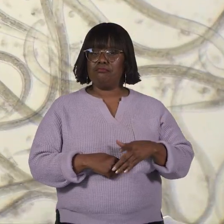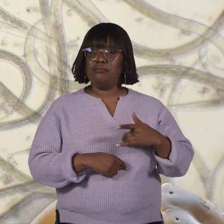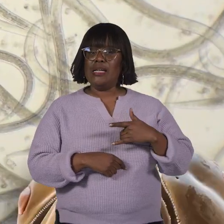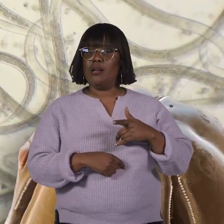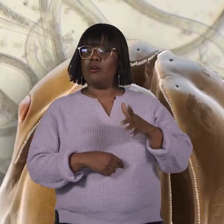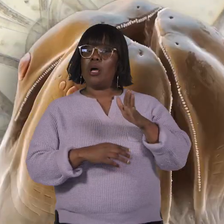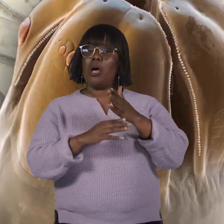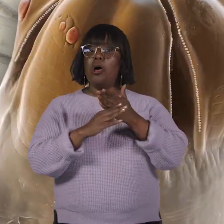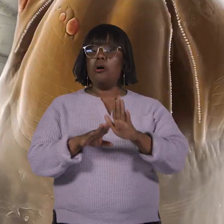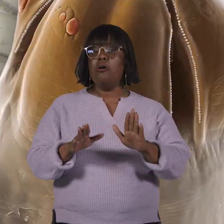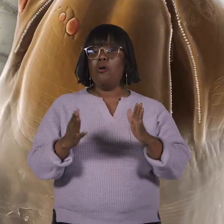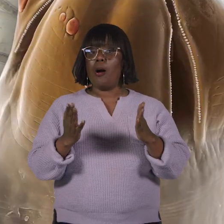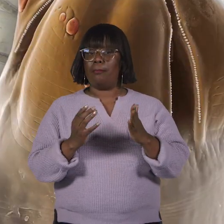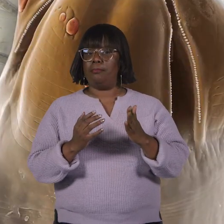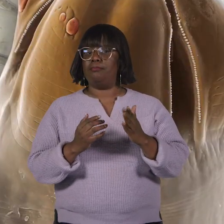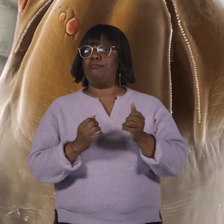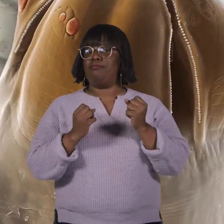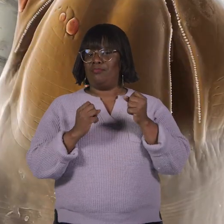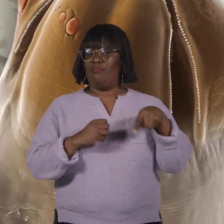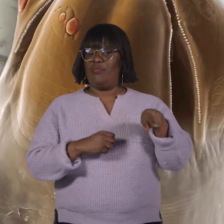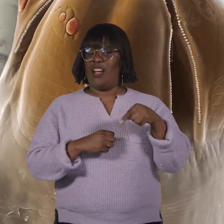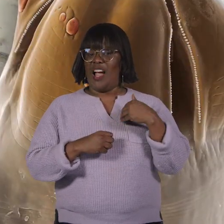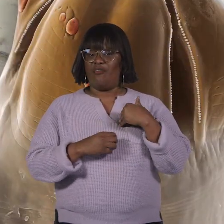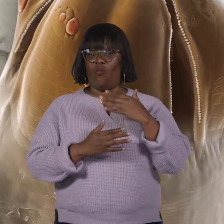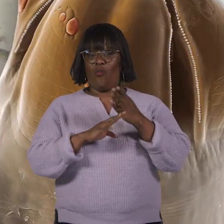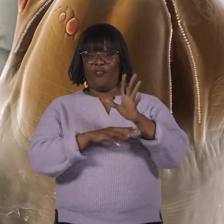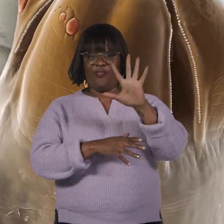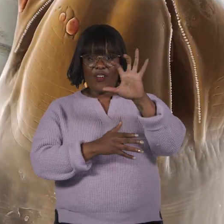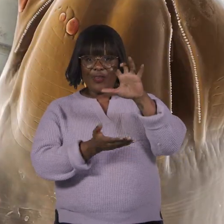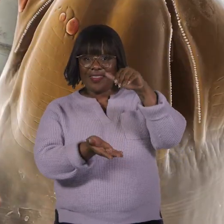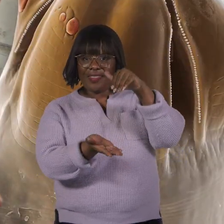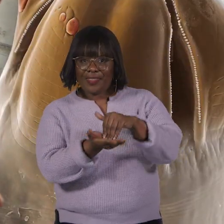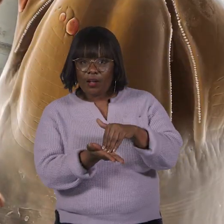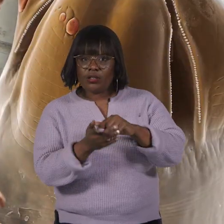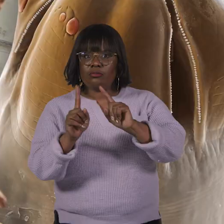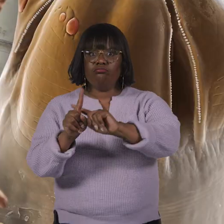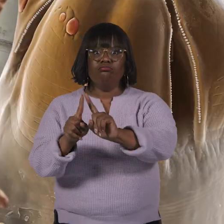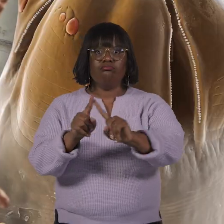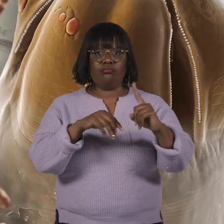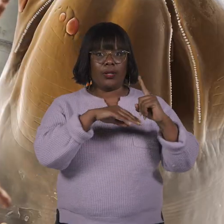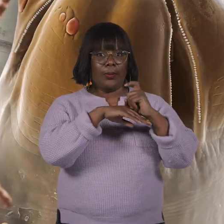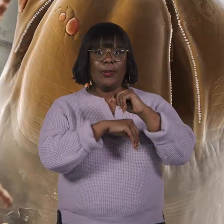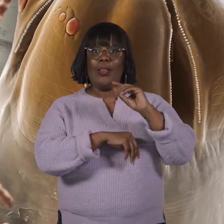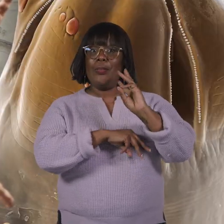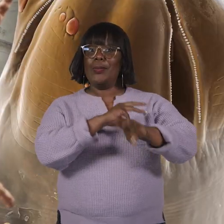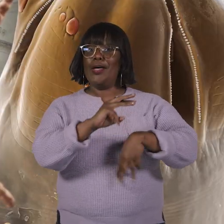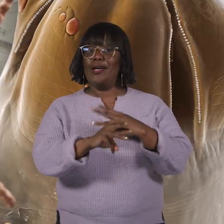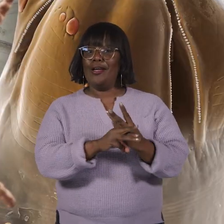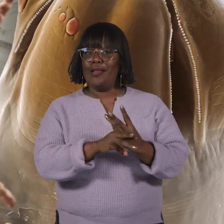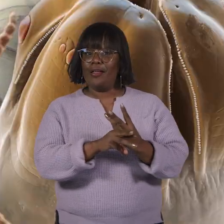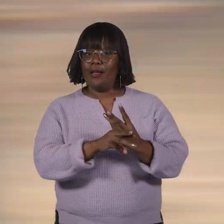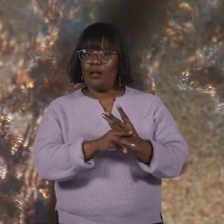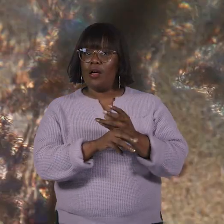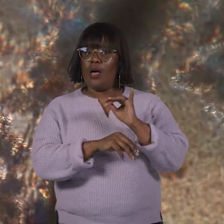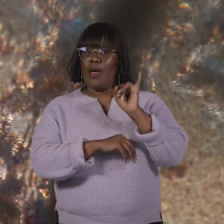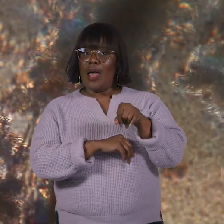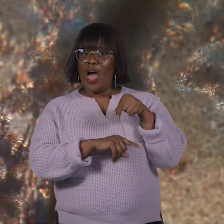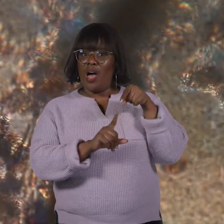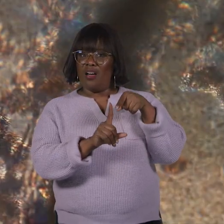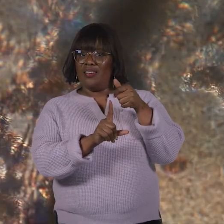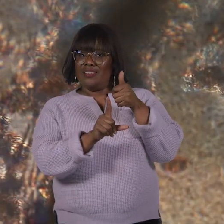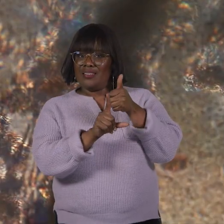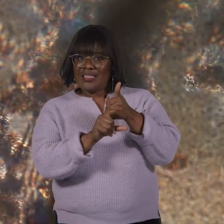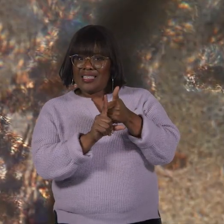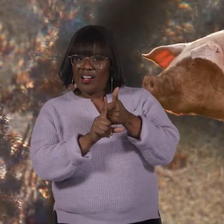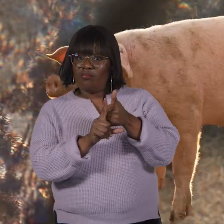It is estimated that there could be as many as 500,000 types of nematodes in the world. A portion